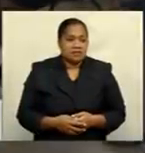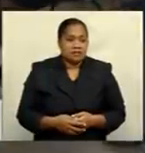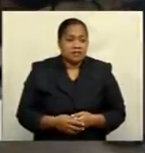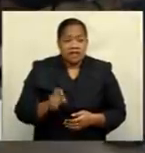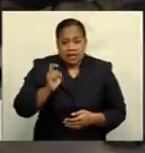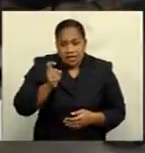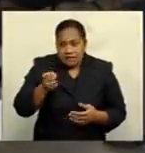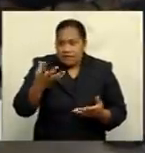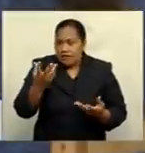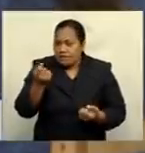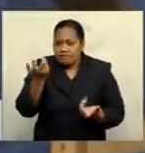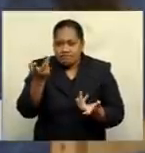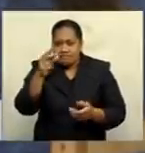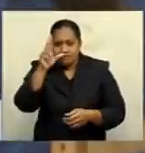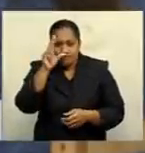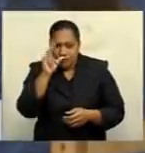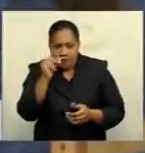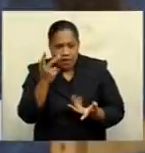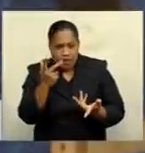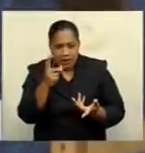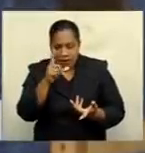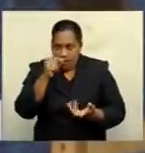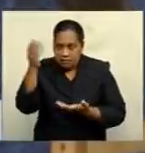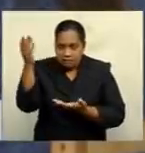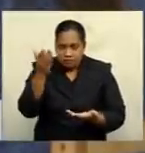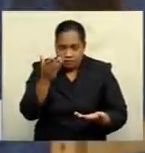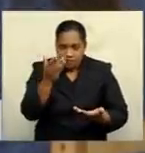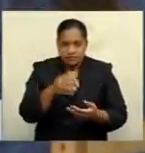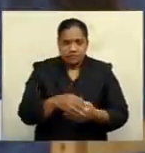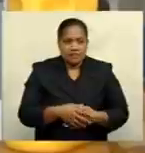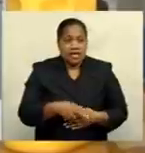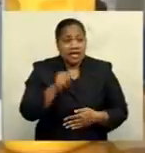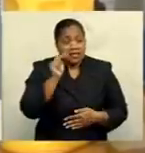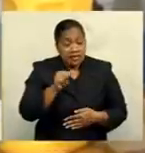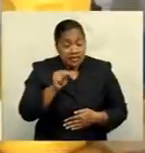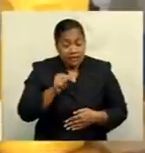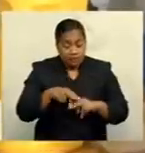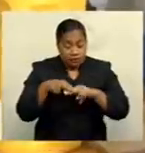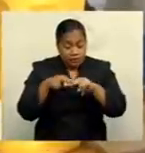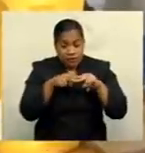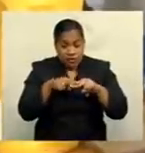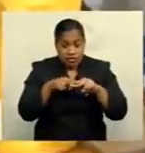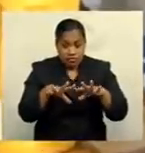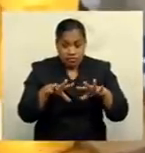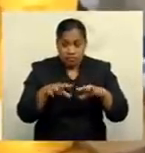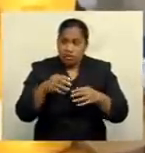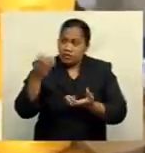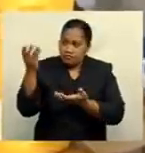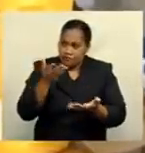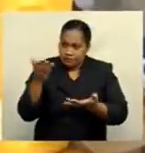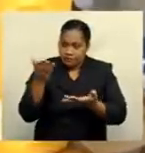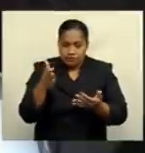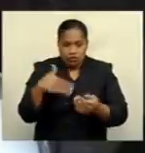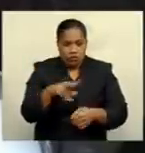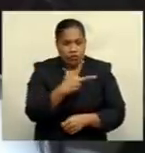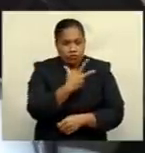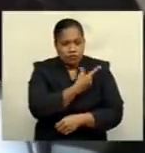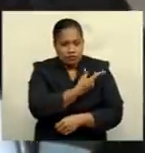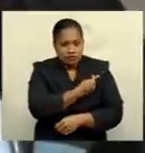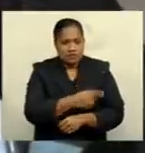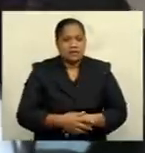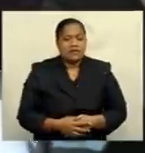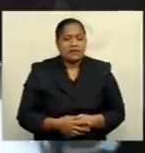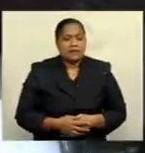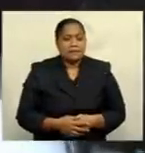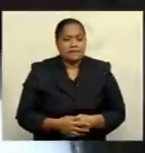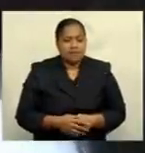possibility and a need, in fact, for Fiji to get more doses. He adds contributions made bilaterally have enabled